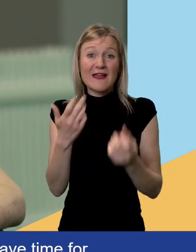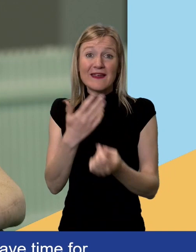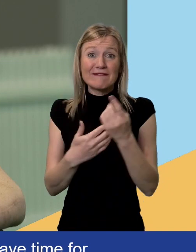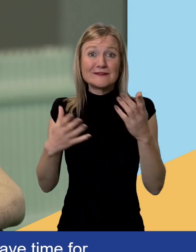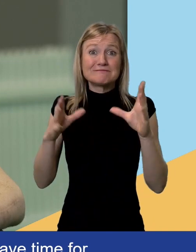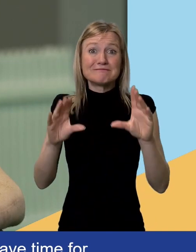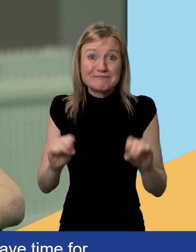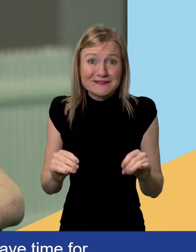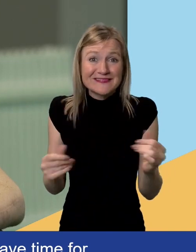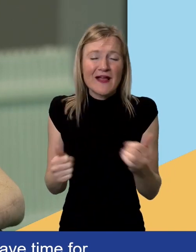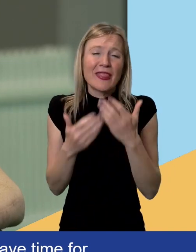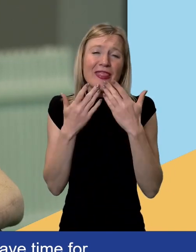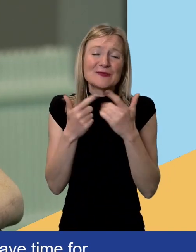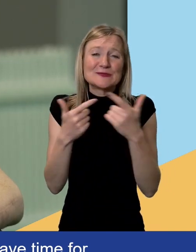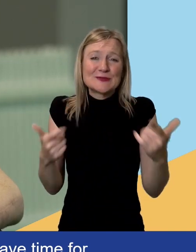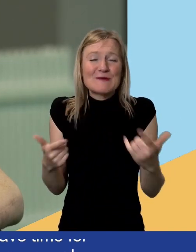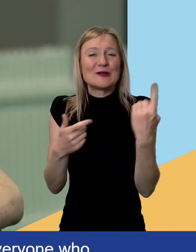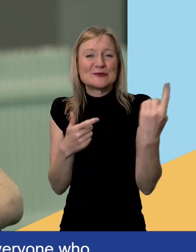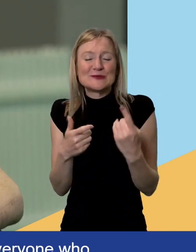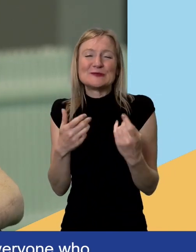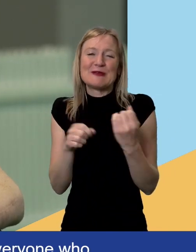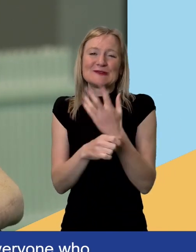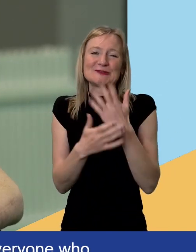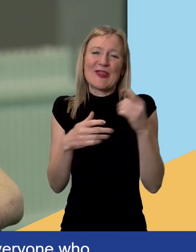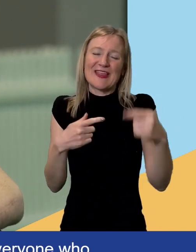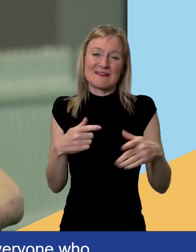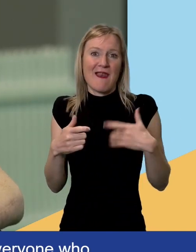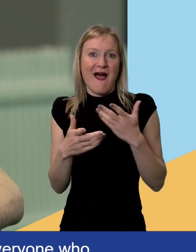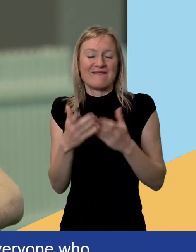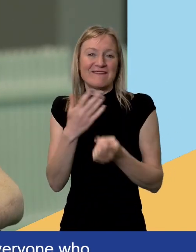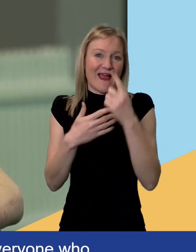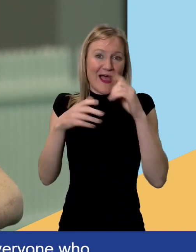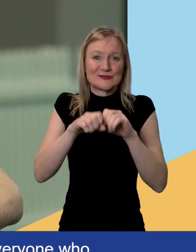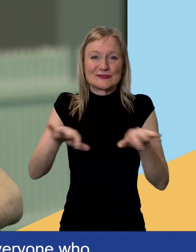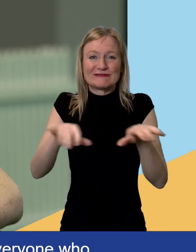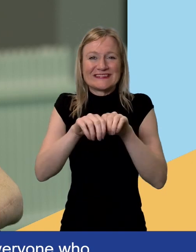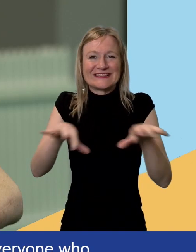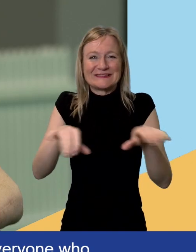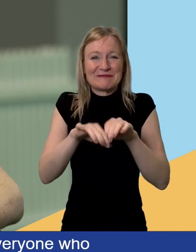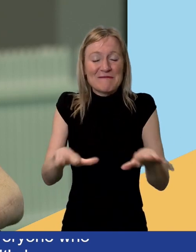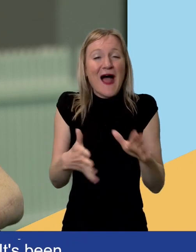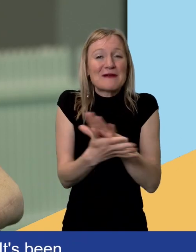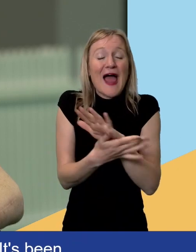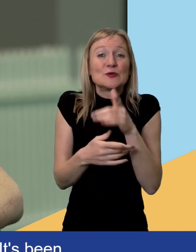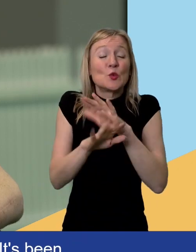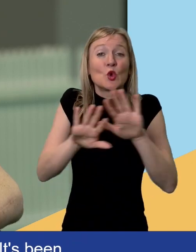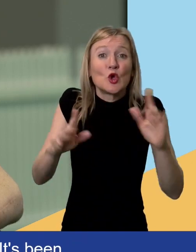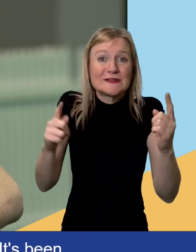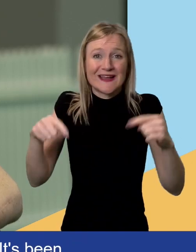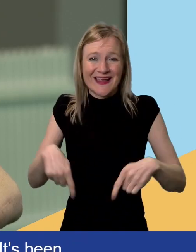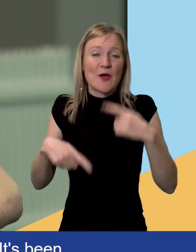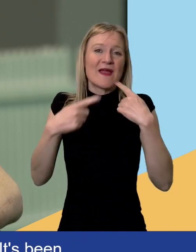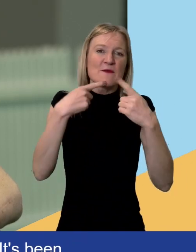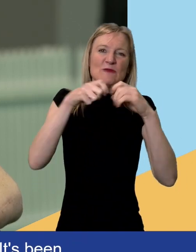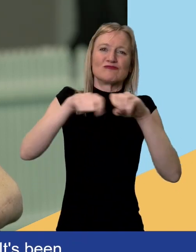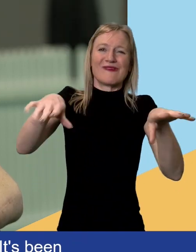everyone who made the big event streamed live possible this year. It's been fantastic to be part of bringing the event to those who weren't able to join us here at